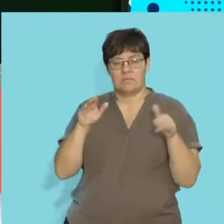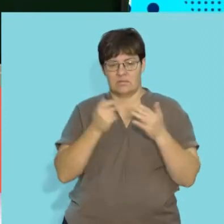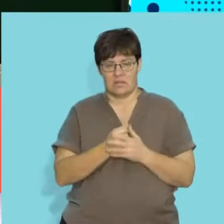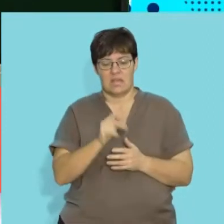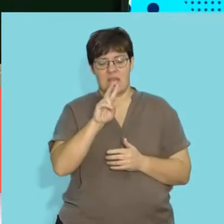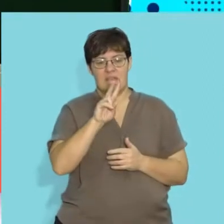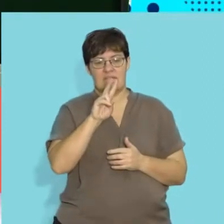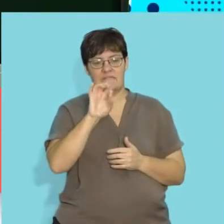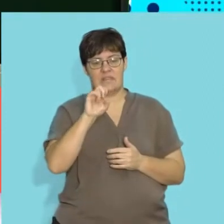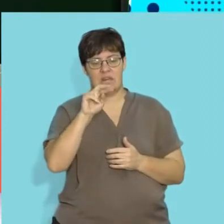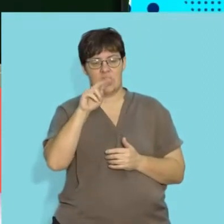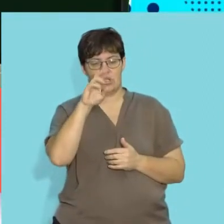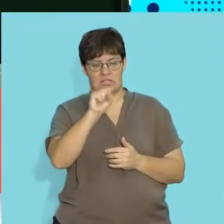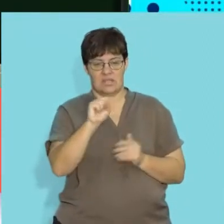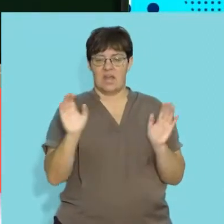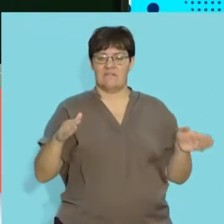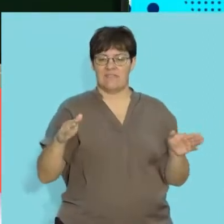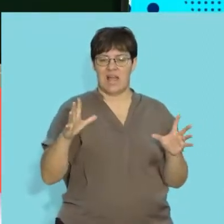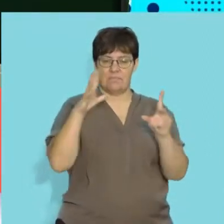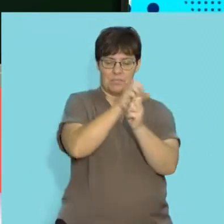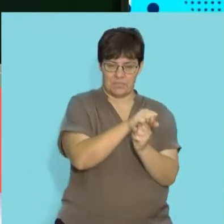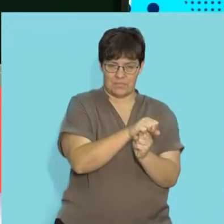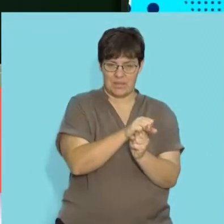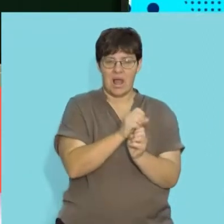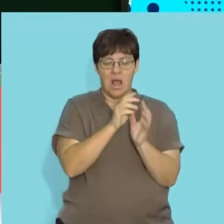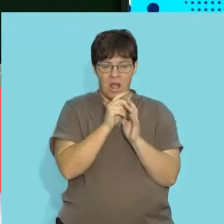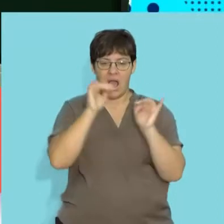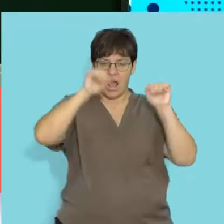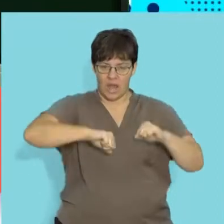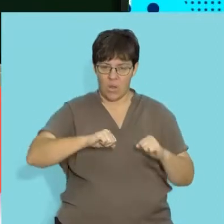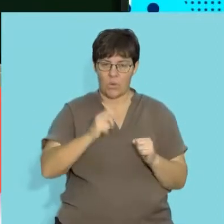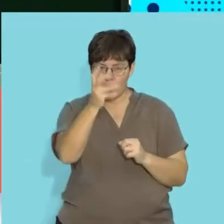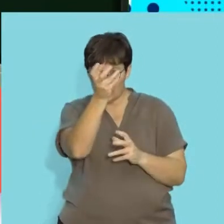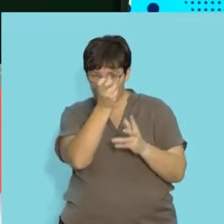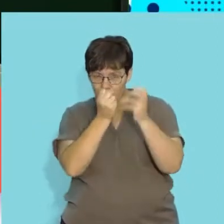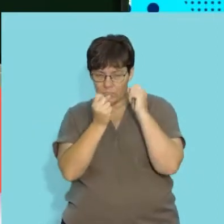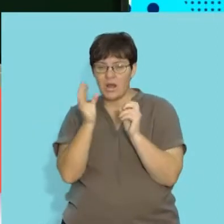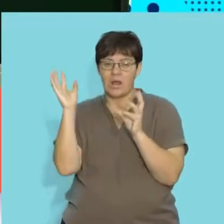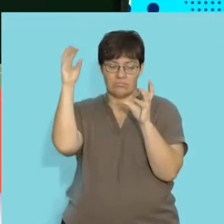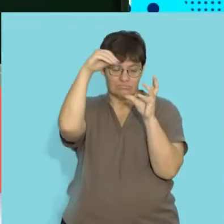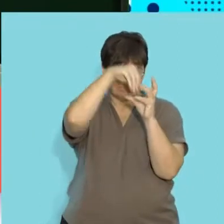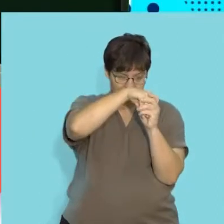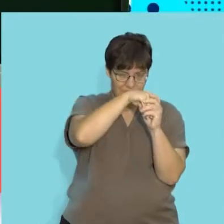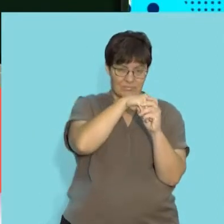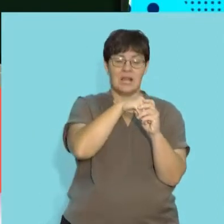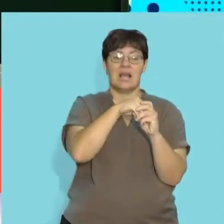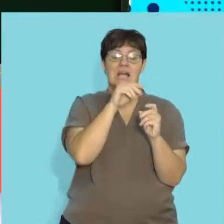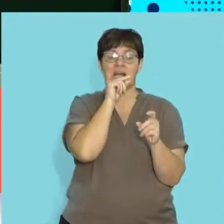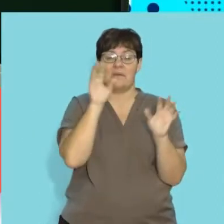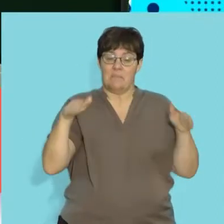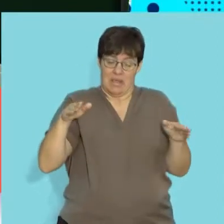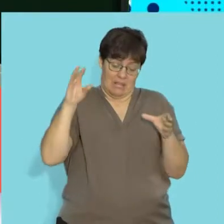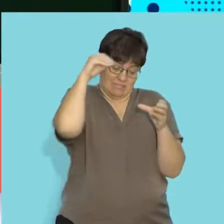the Venus flytrap. And that is a plant that produces enzymes that allows it to be able to consume some of the